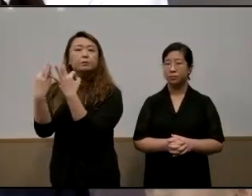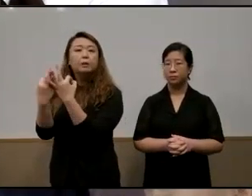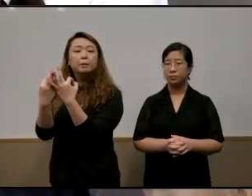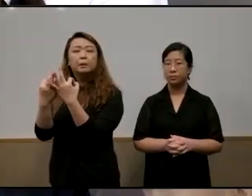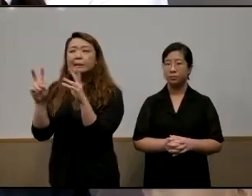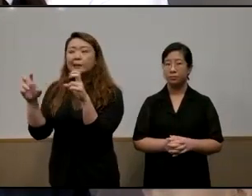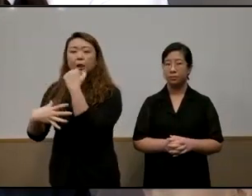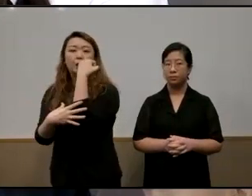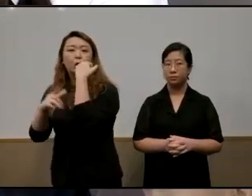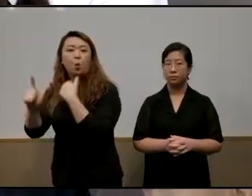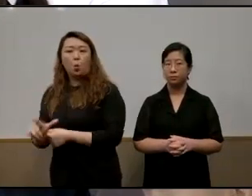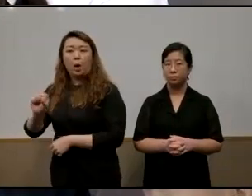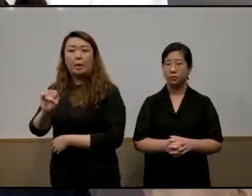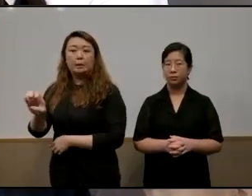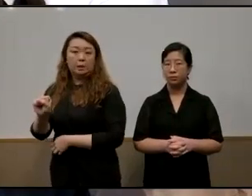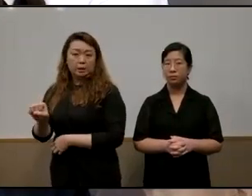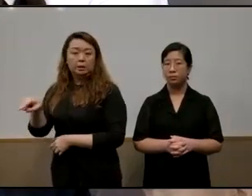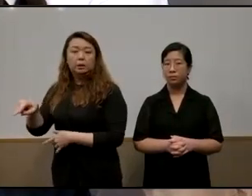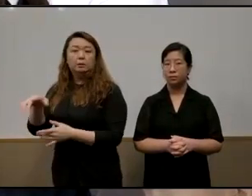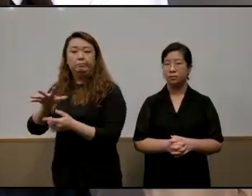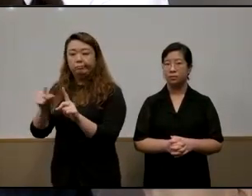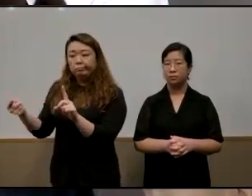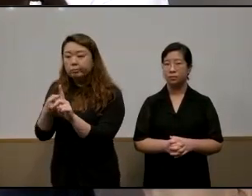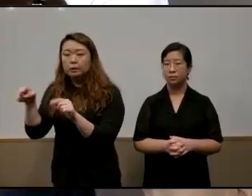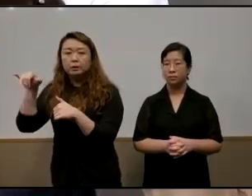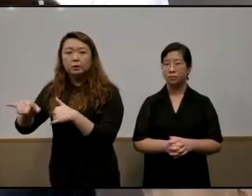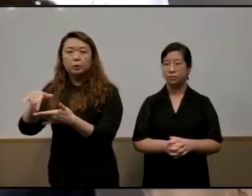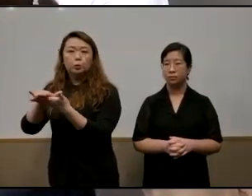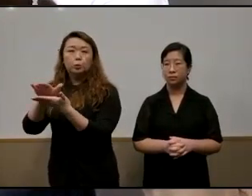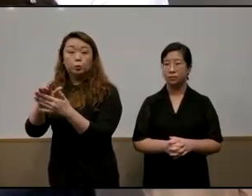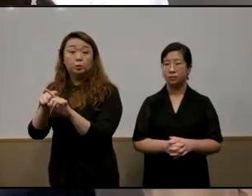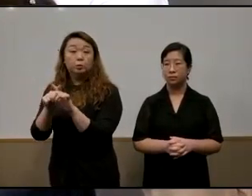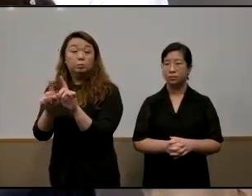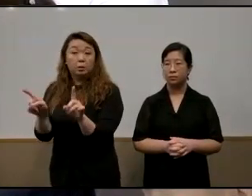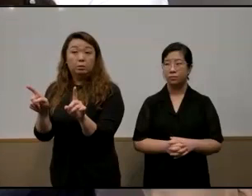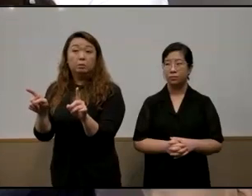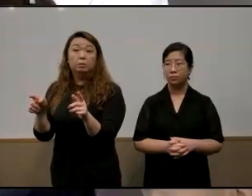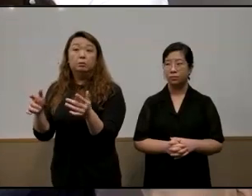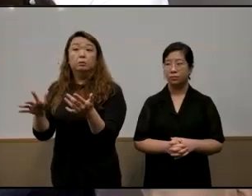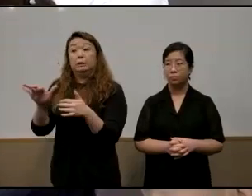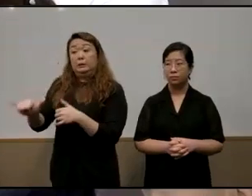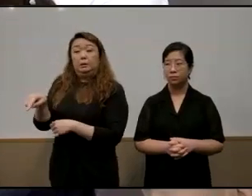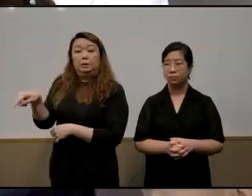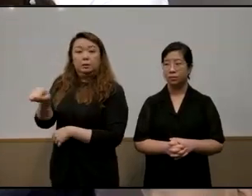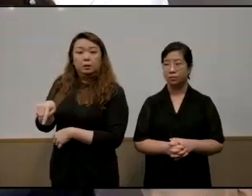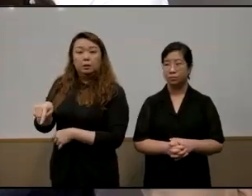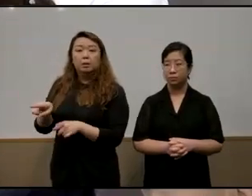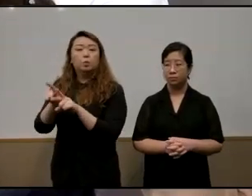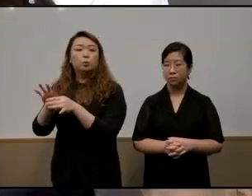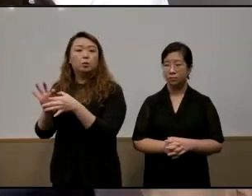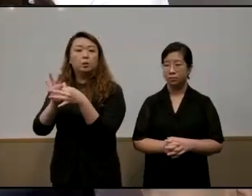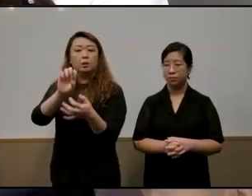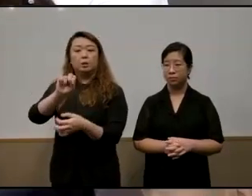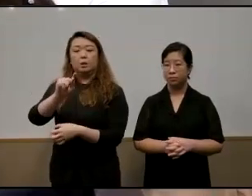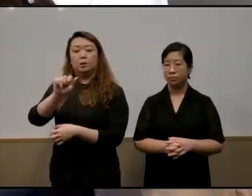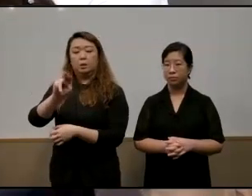economic background families in navigating with with the school but and and that also relates to stanley point about